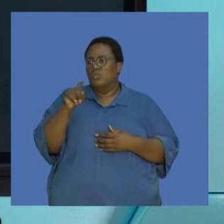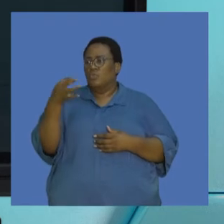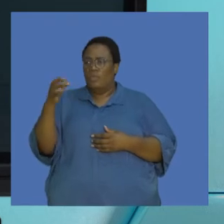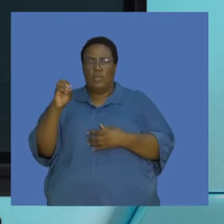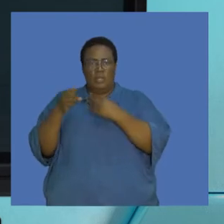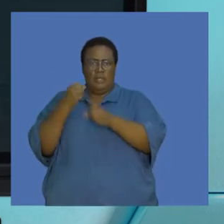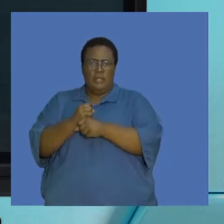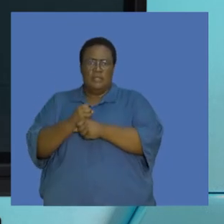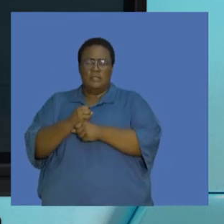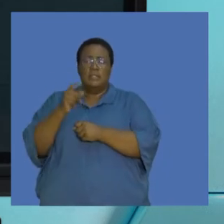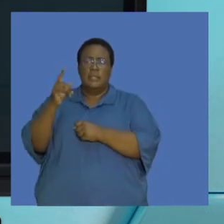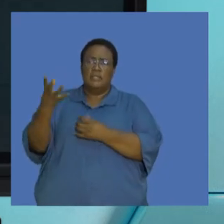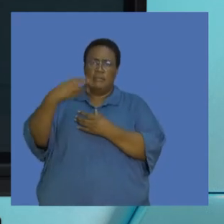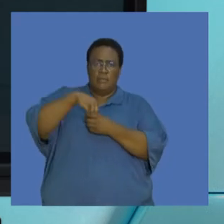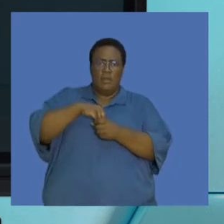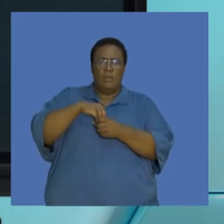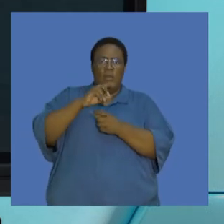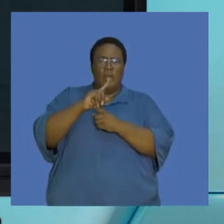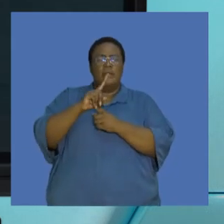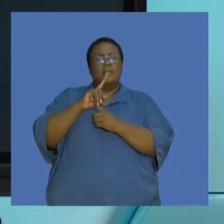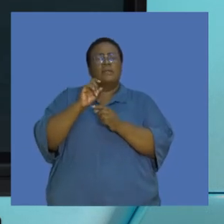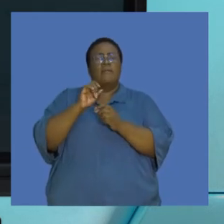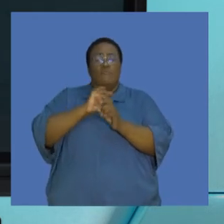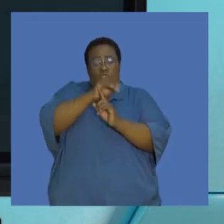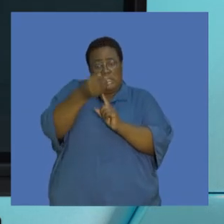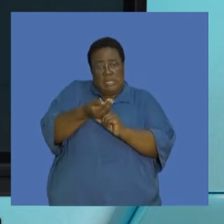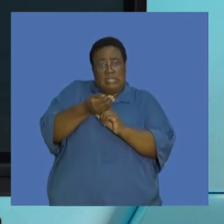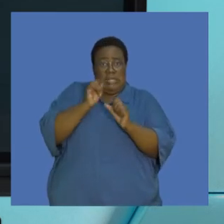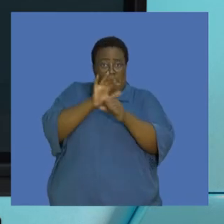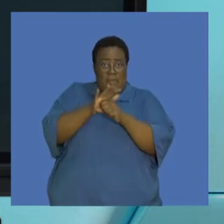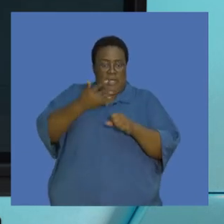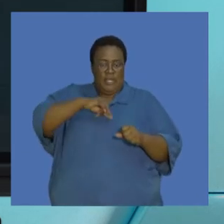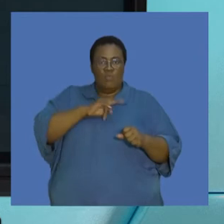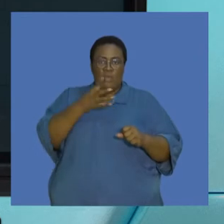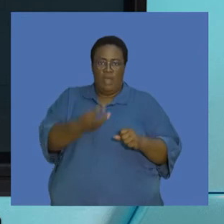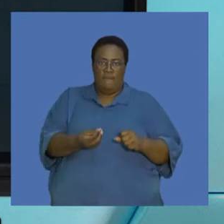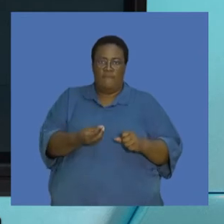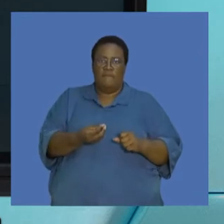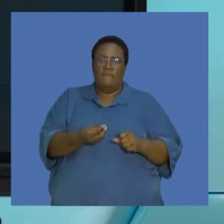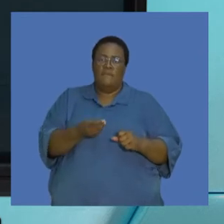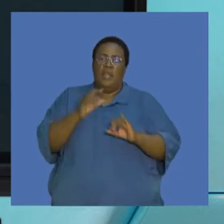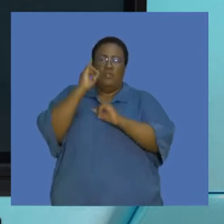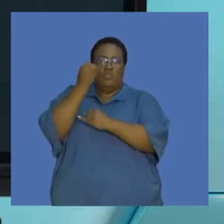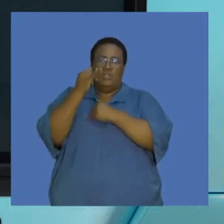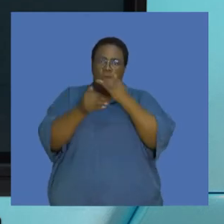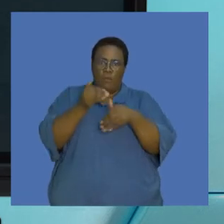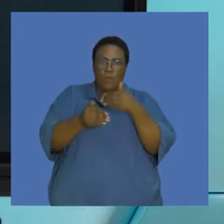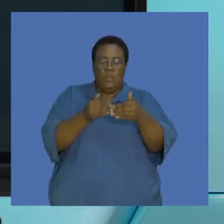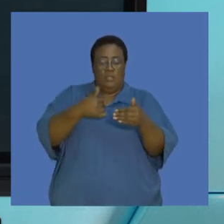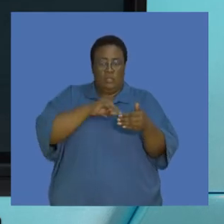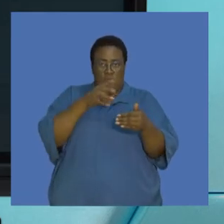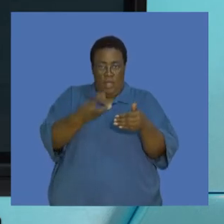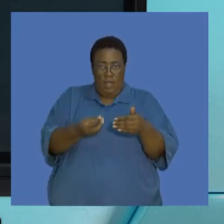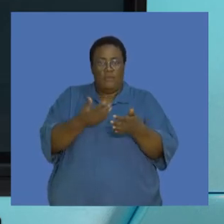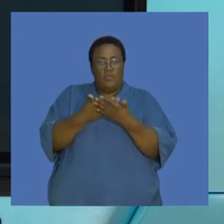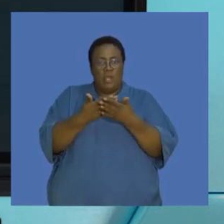25, 30 years. And this is part of protecting the impact that we as humans have and the industrial processes that we carry out